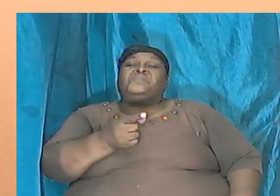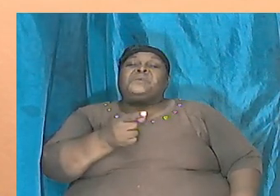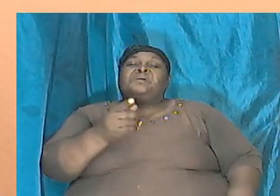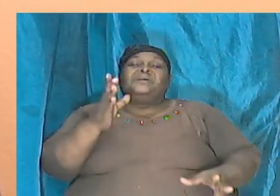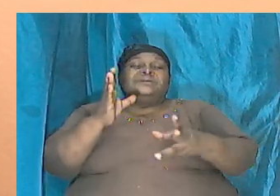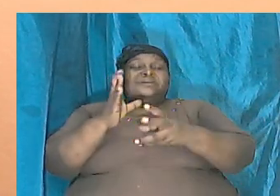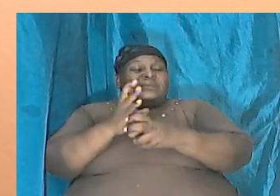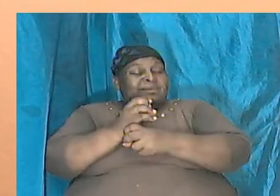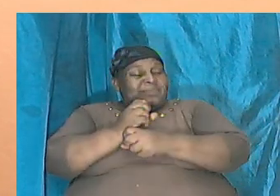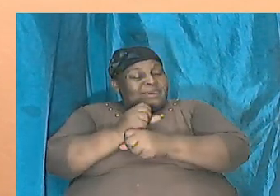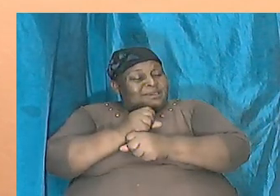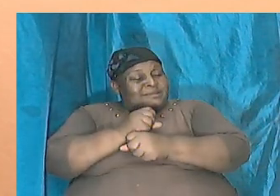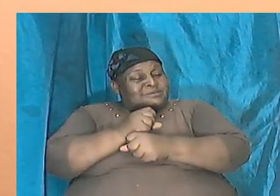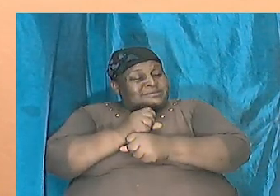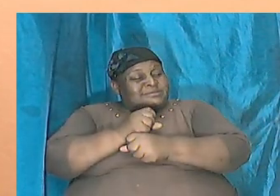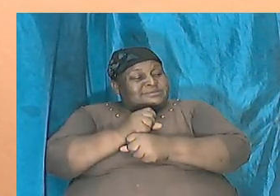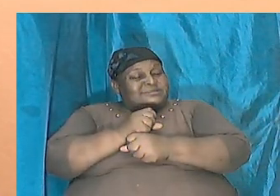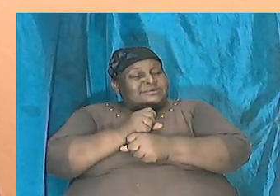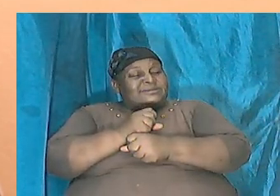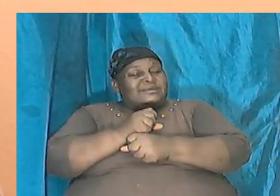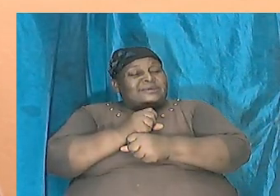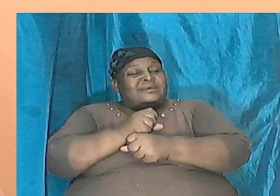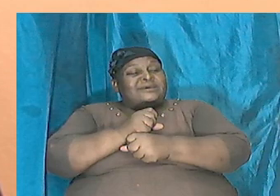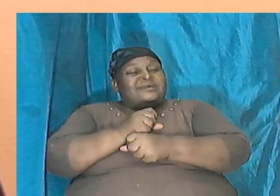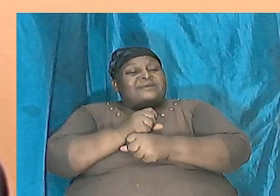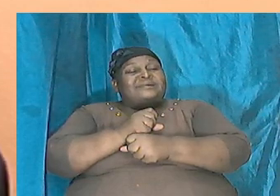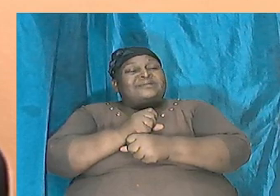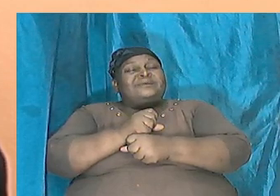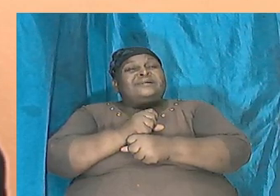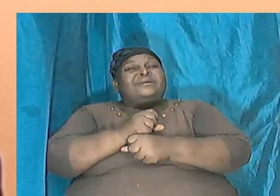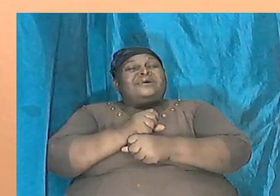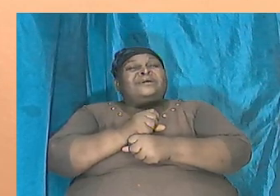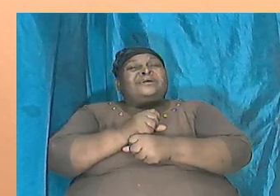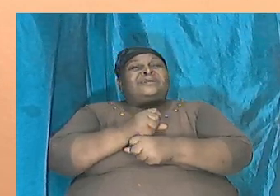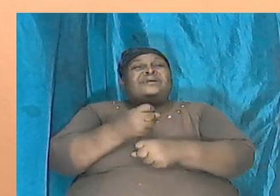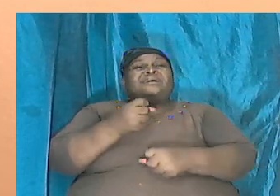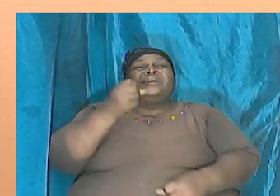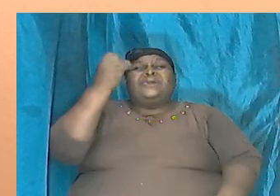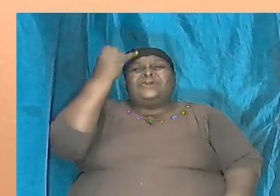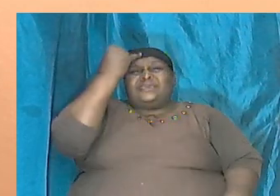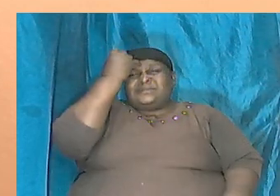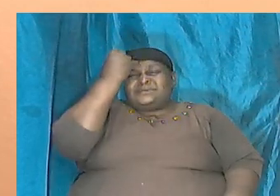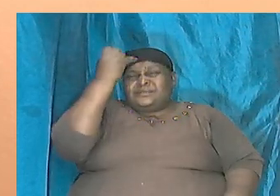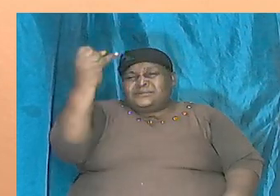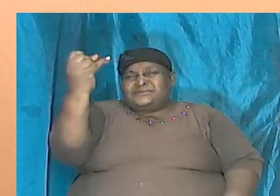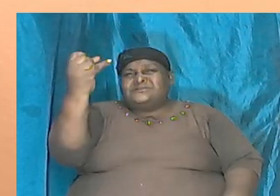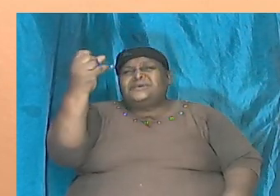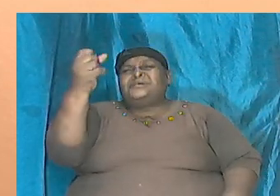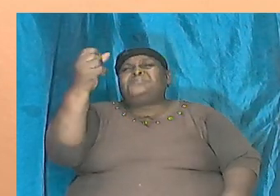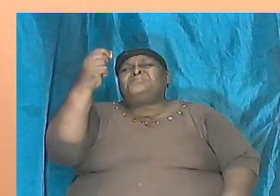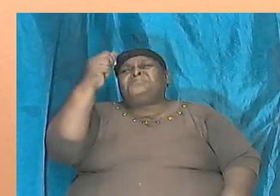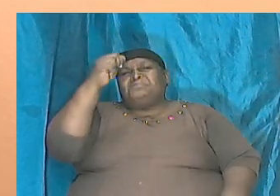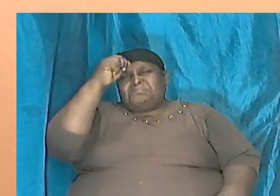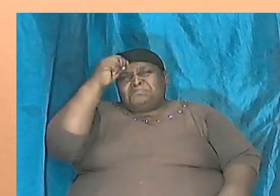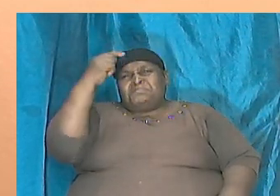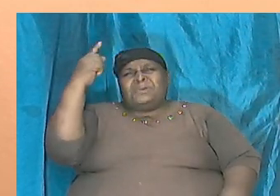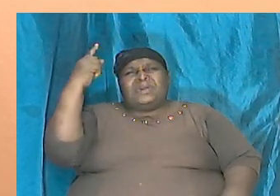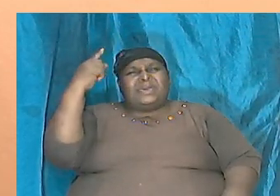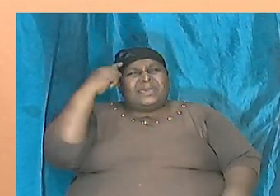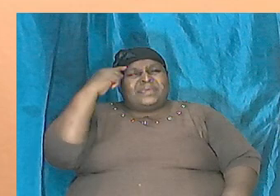takes a genius, it takes an intelligent mind, it takes